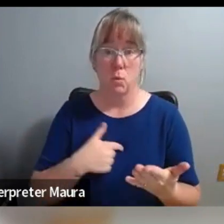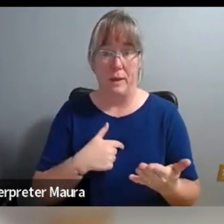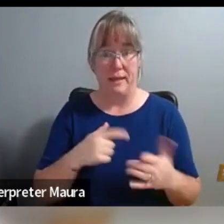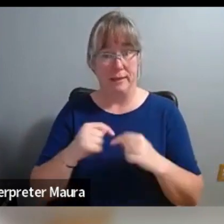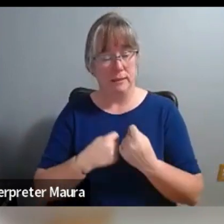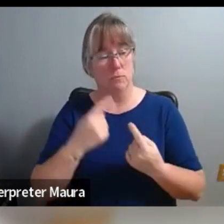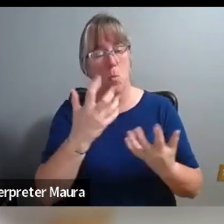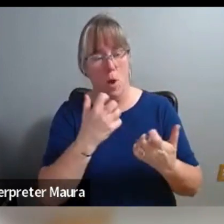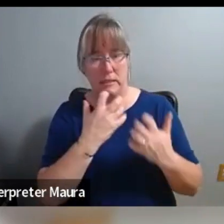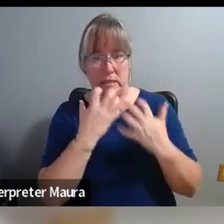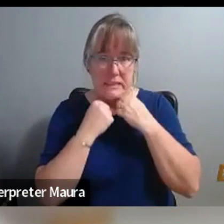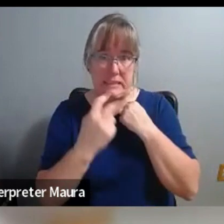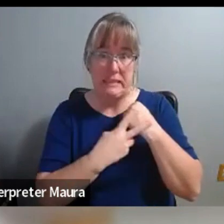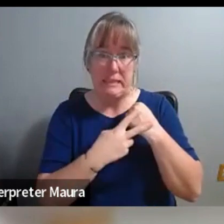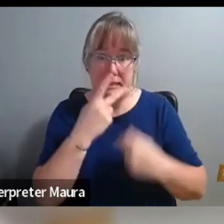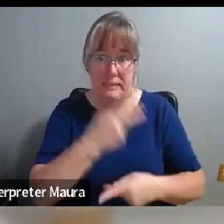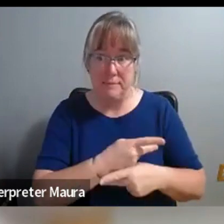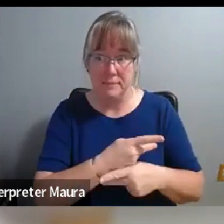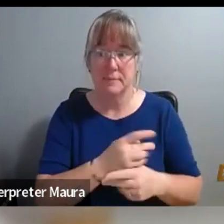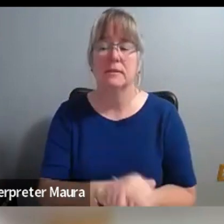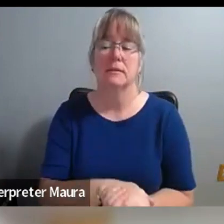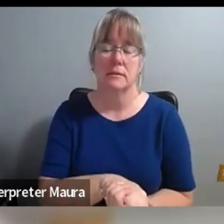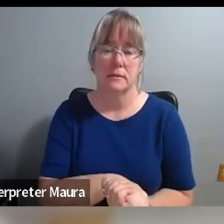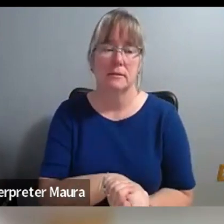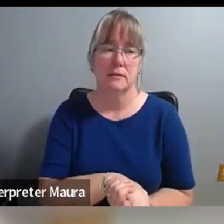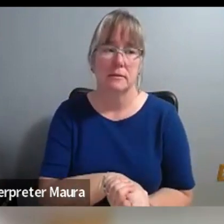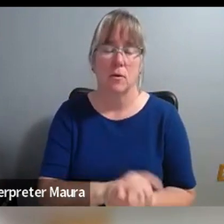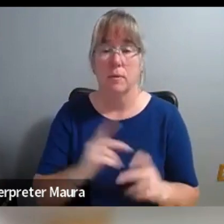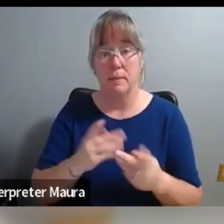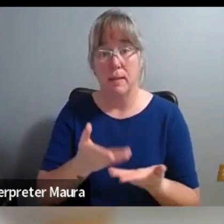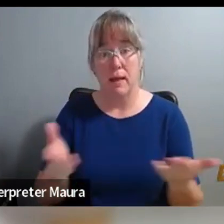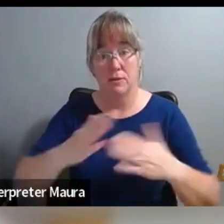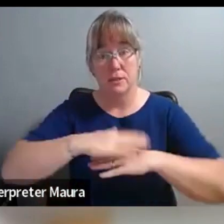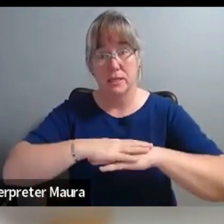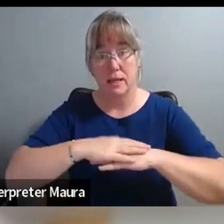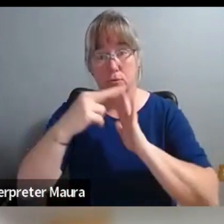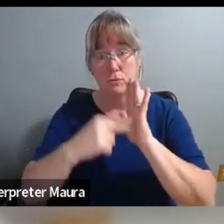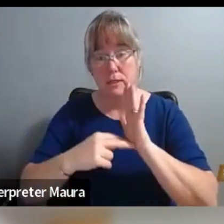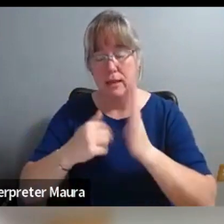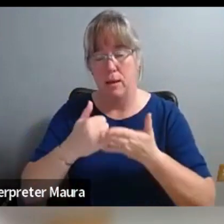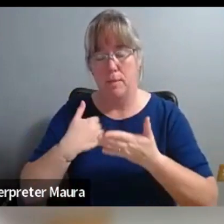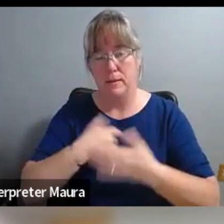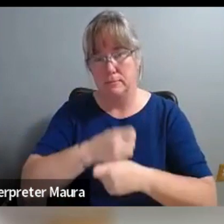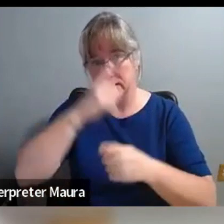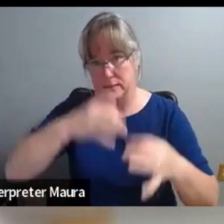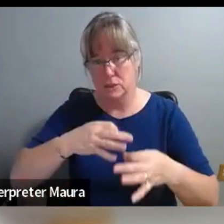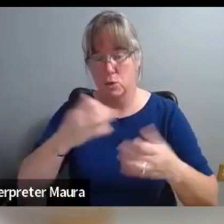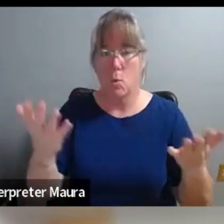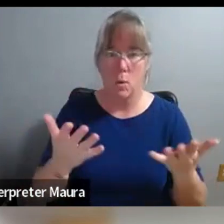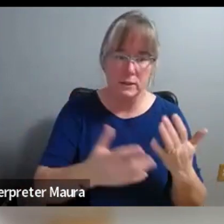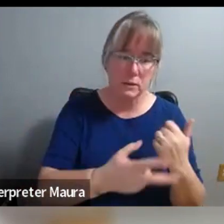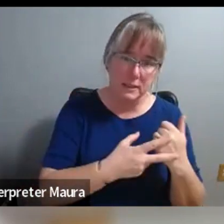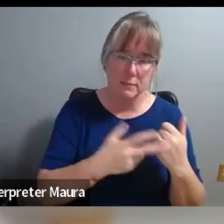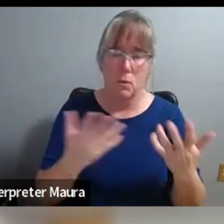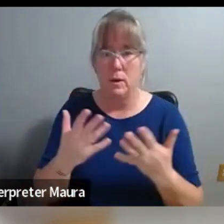And there was, you know, the, the folks that, at the table reader, you know, who were helping make the decisions, you know, weren't necessarily